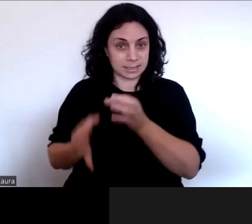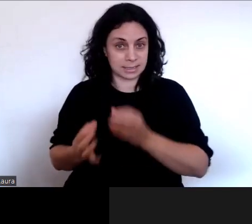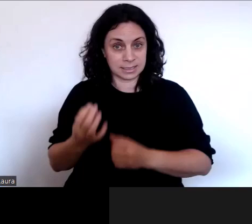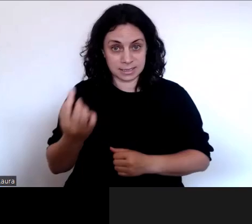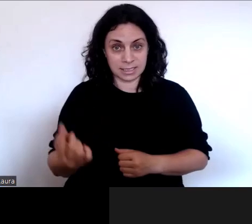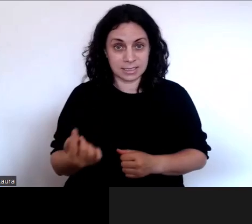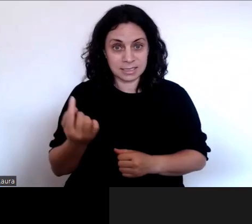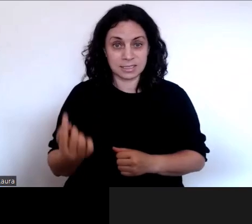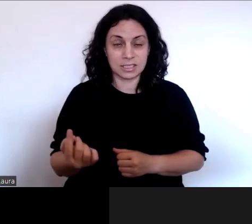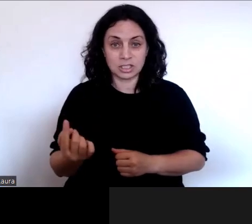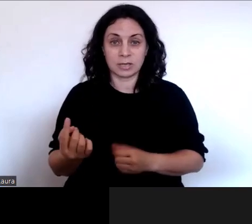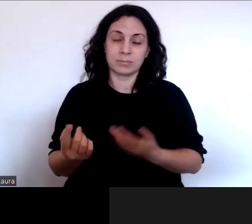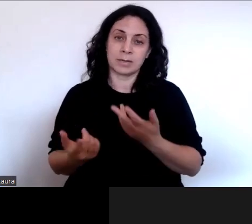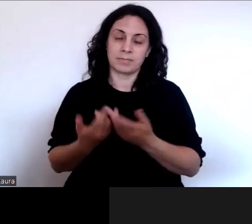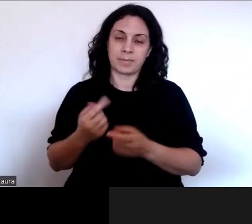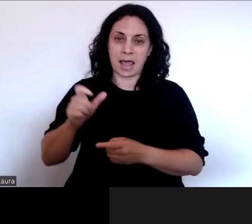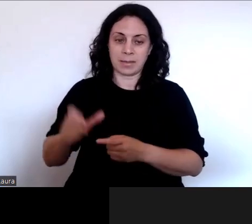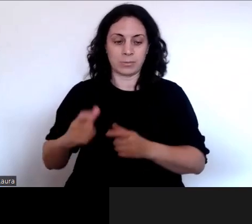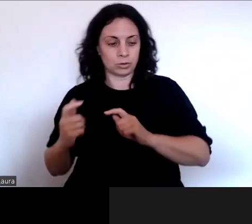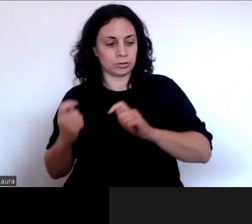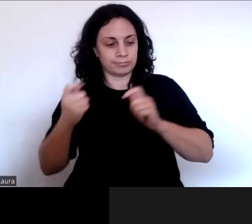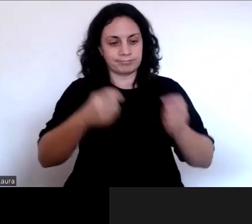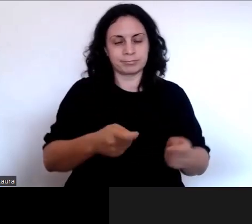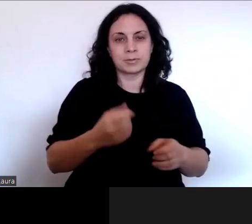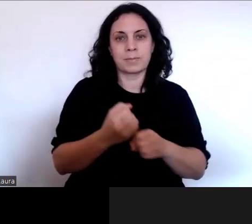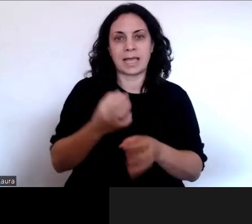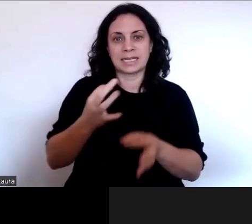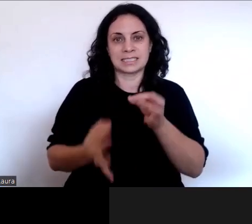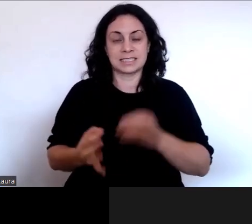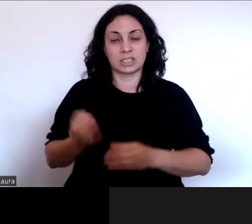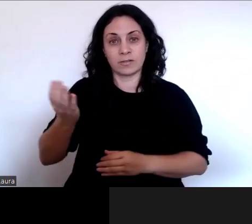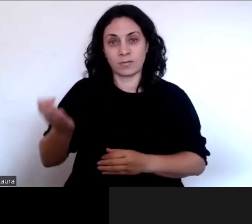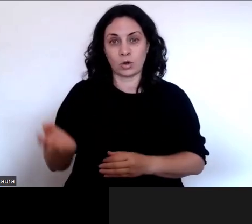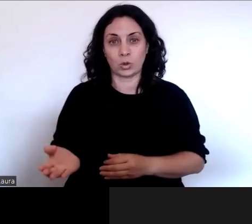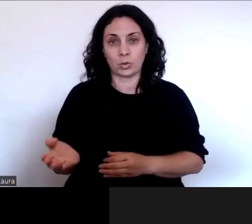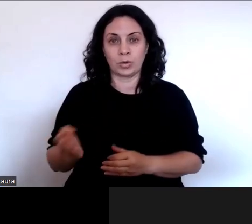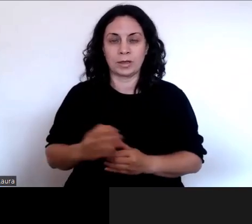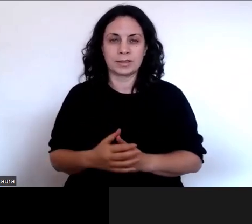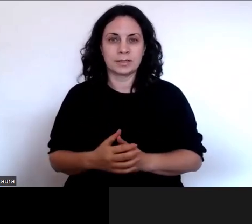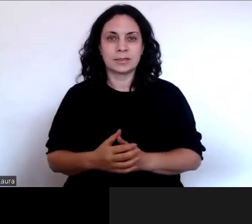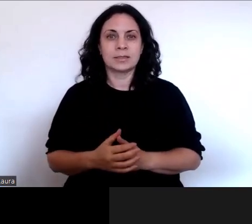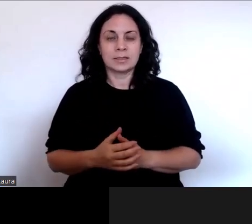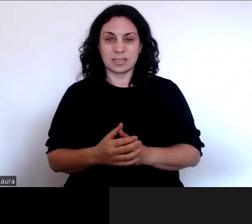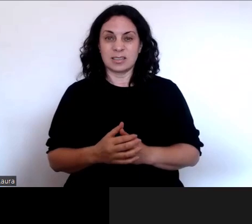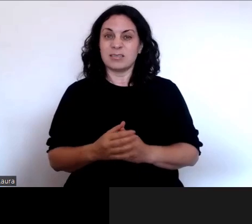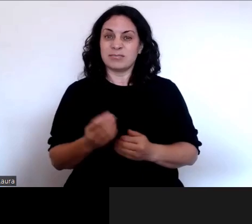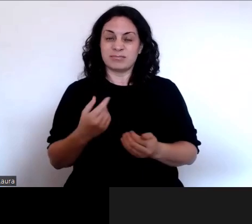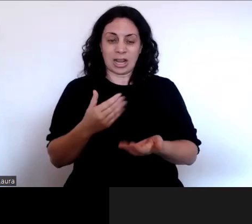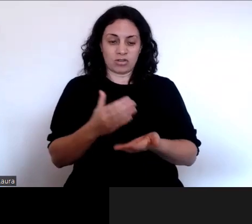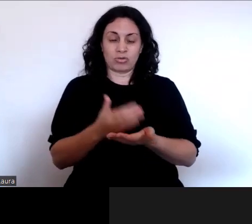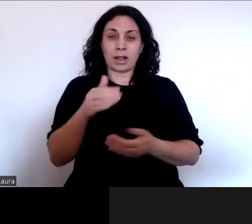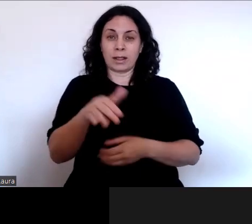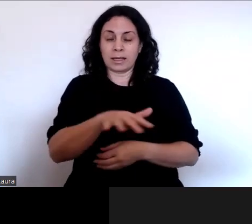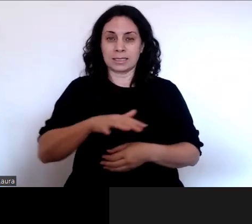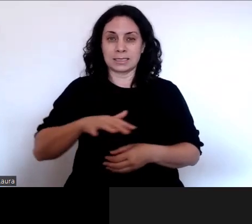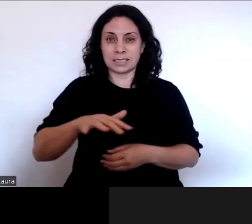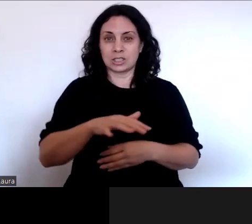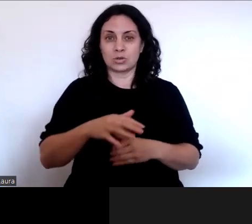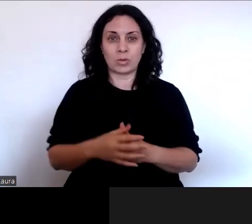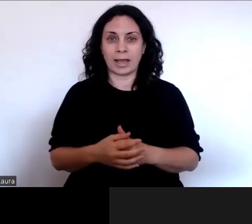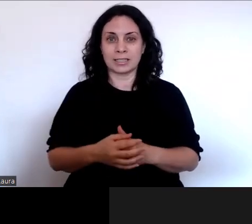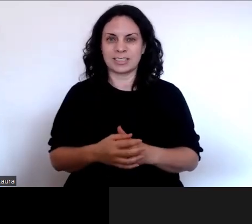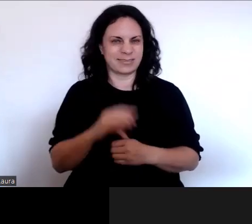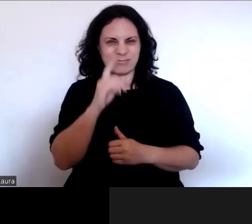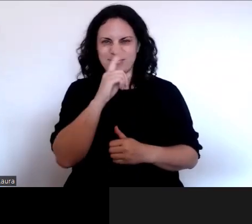legal effects. Somebody else might make the decision for you. And we're very conscious that in reality, that's not how people make